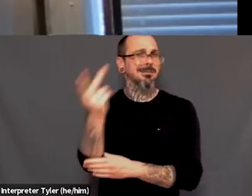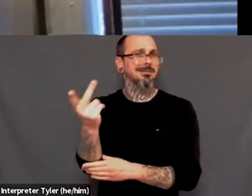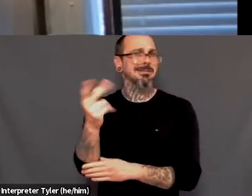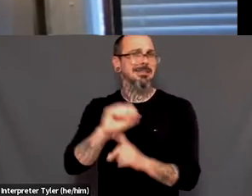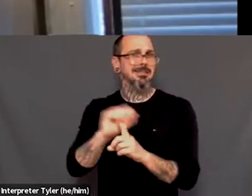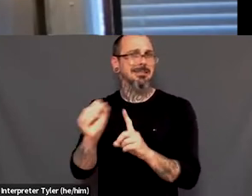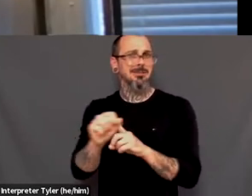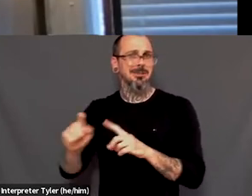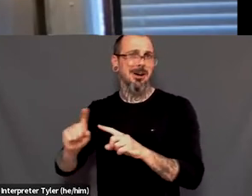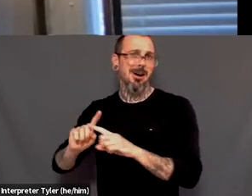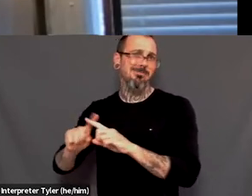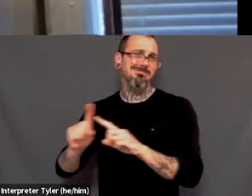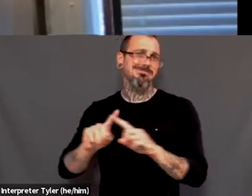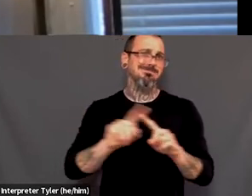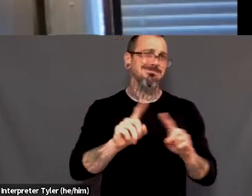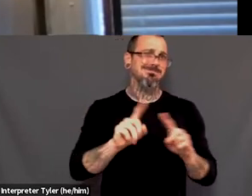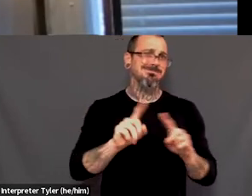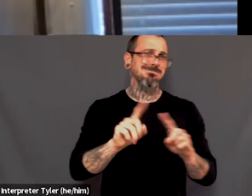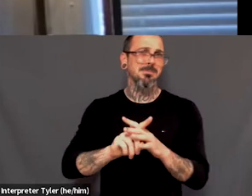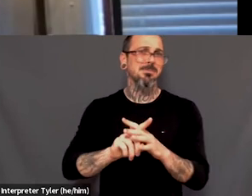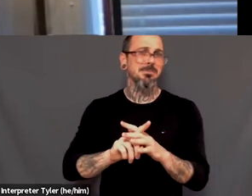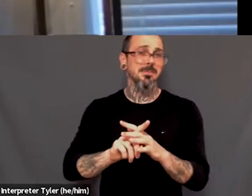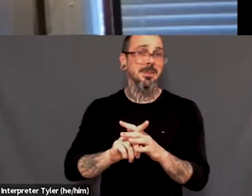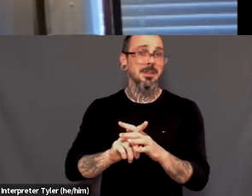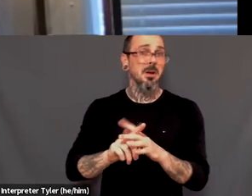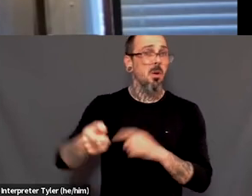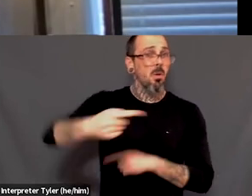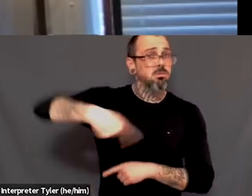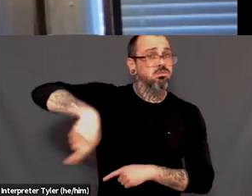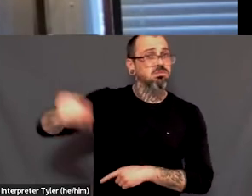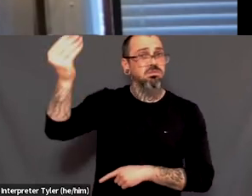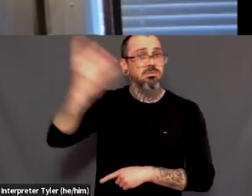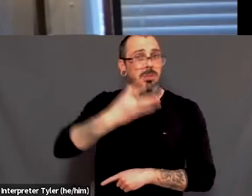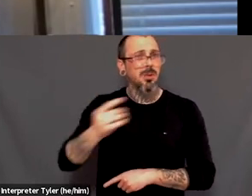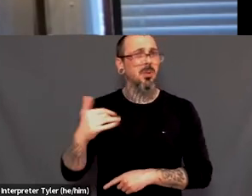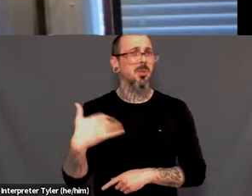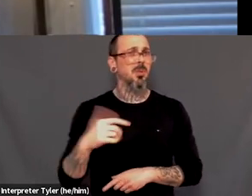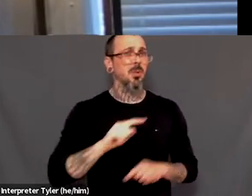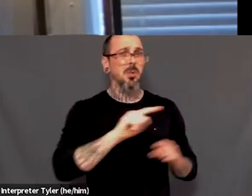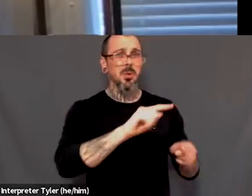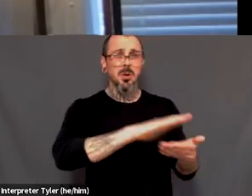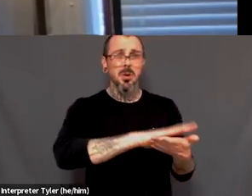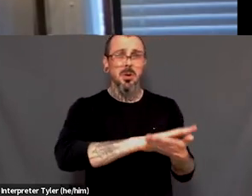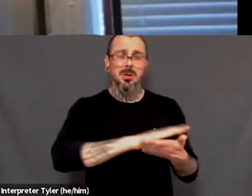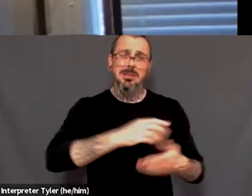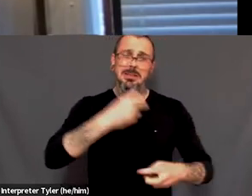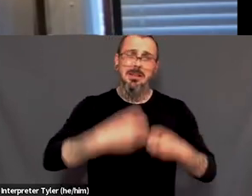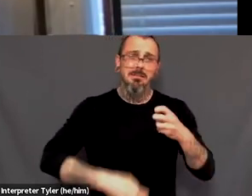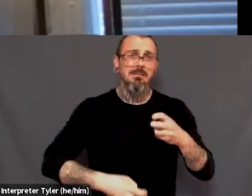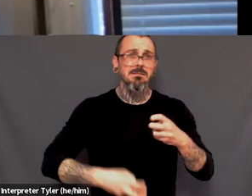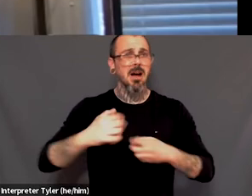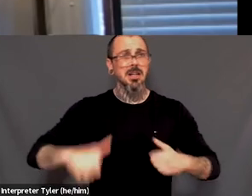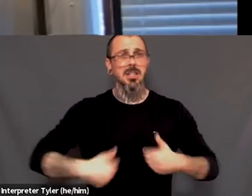how hard it is to go to school and, uh, face challenges.